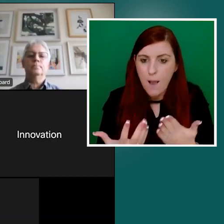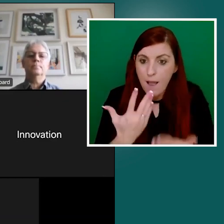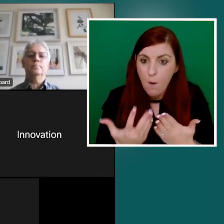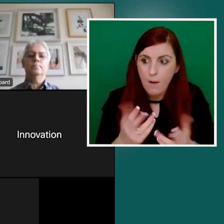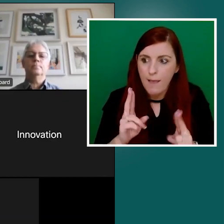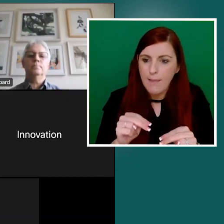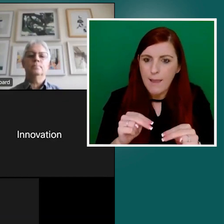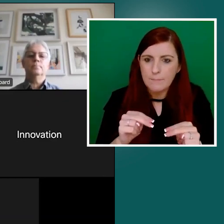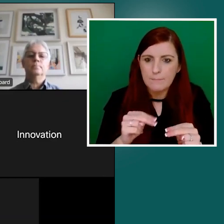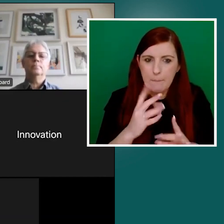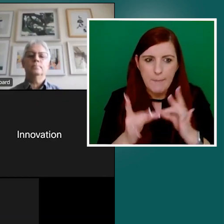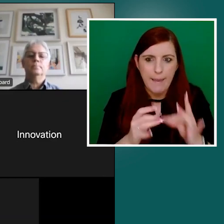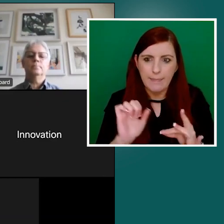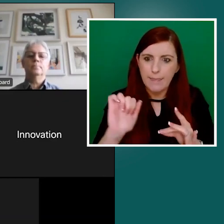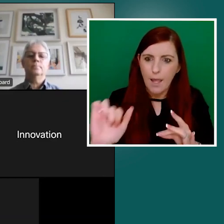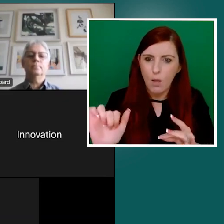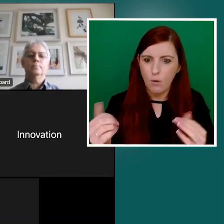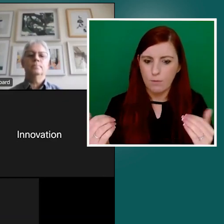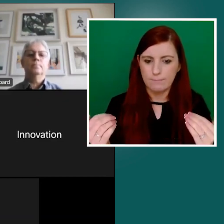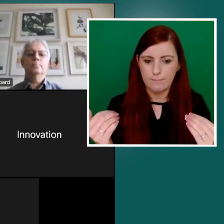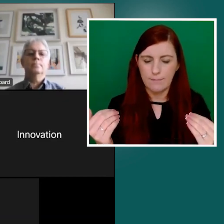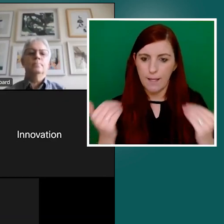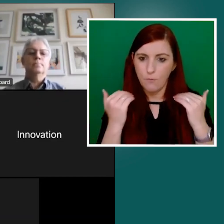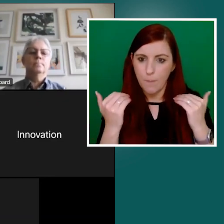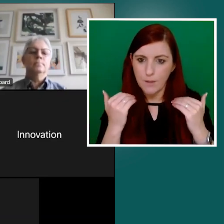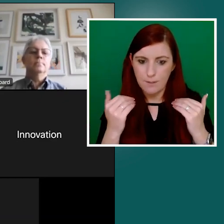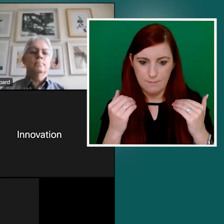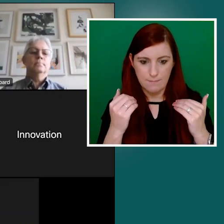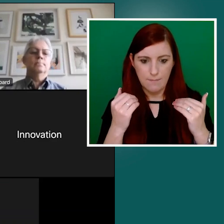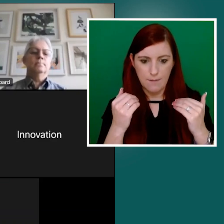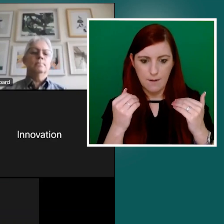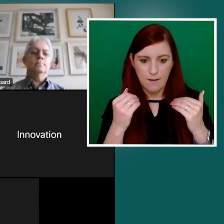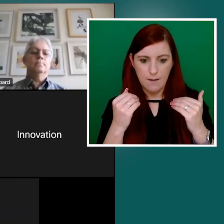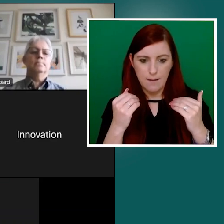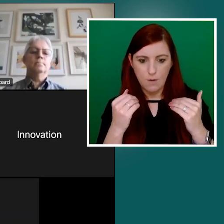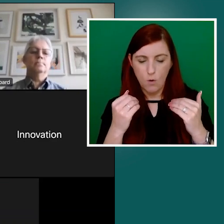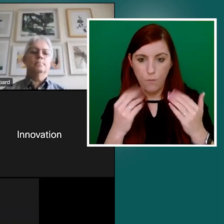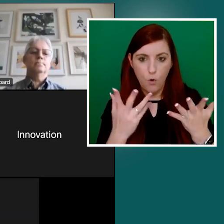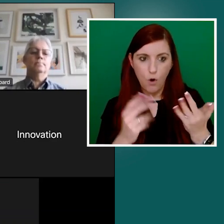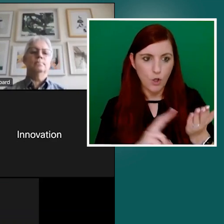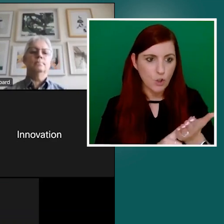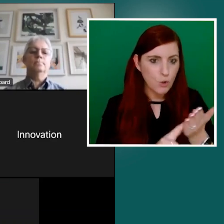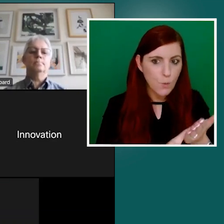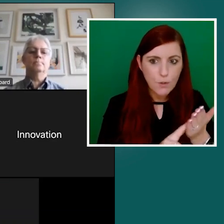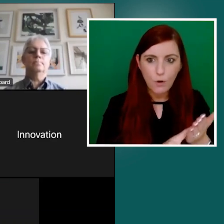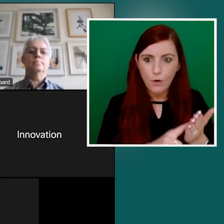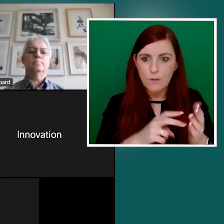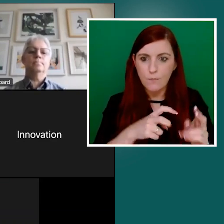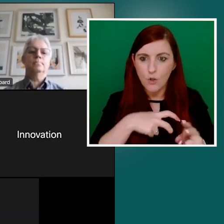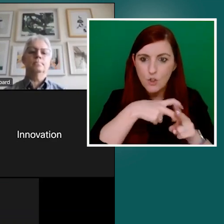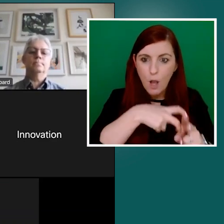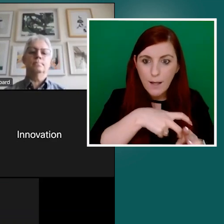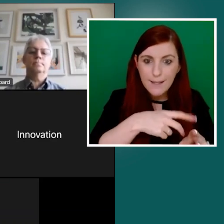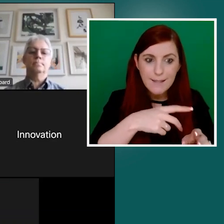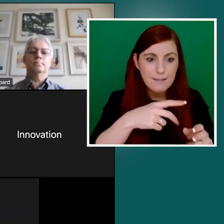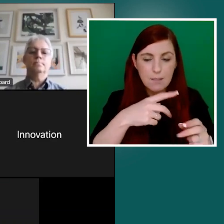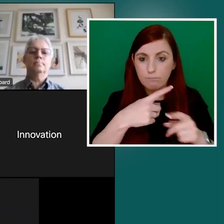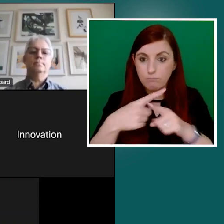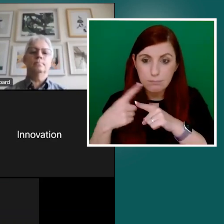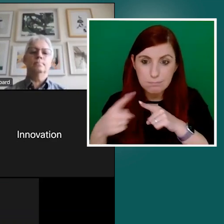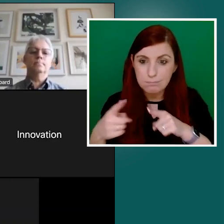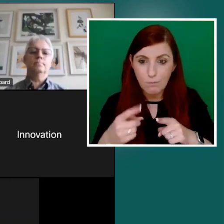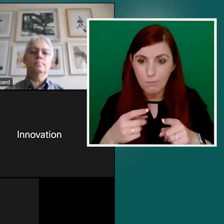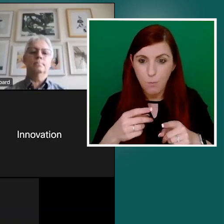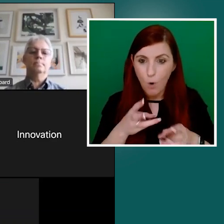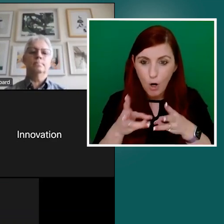workers and, you know, the grooms and the jockeys all maybe upskill everybody in terms of that process? So we conduct